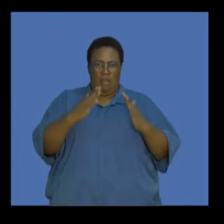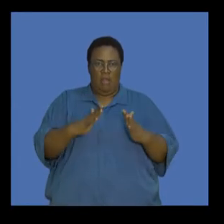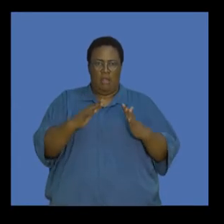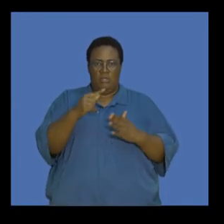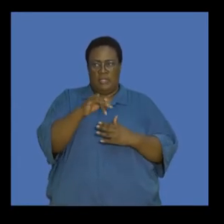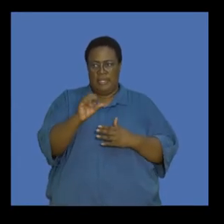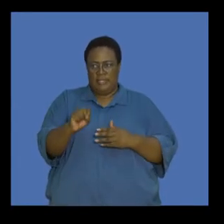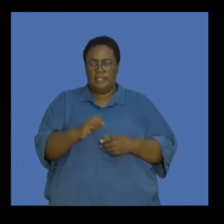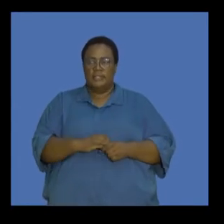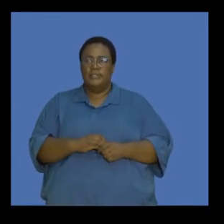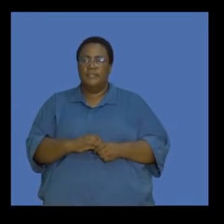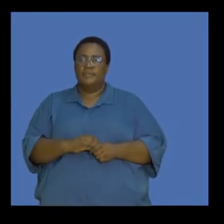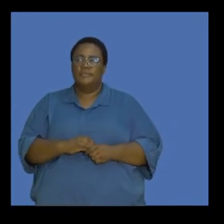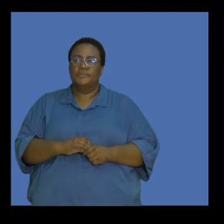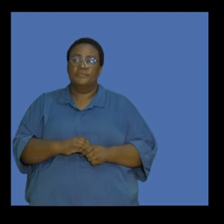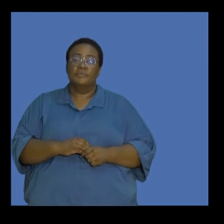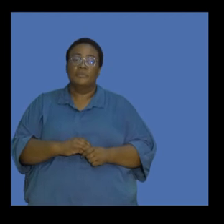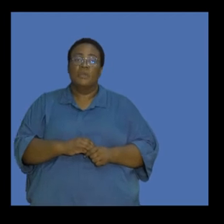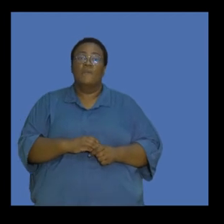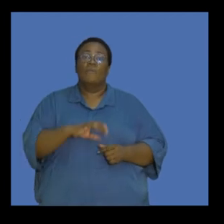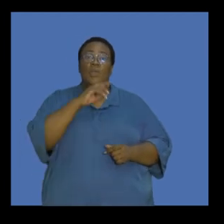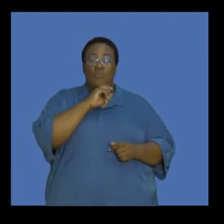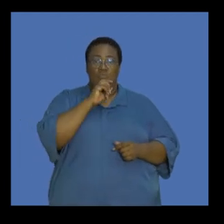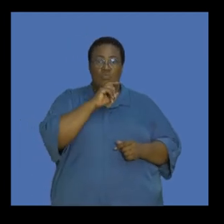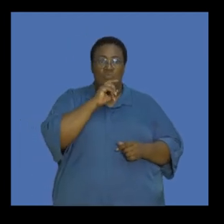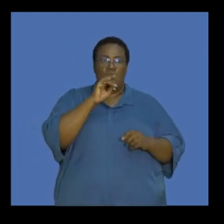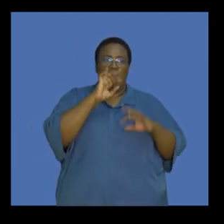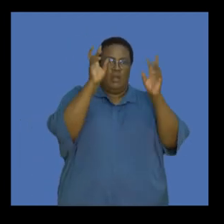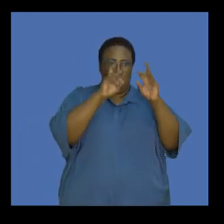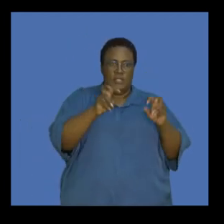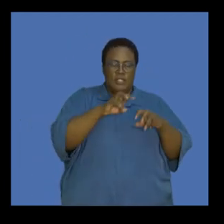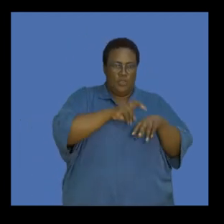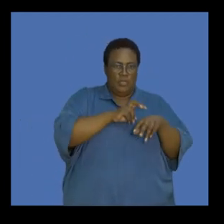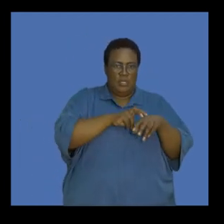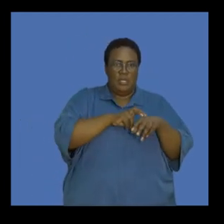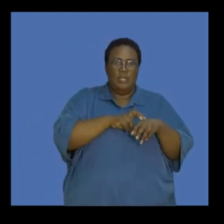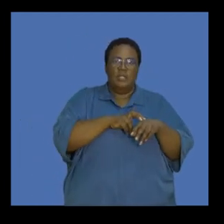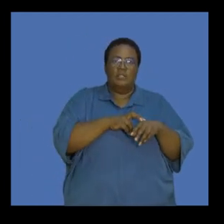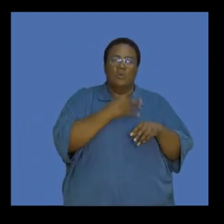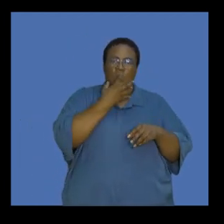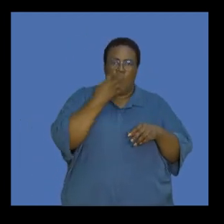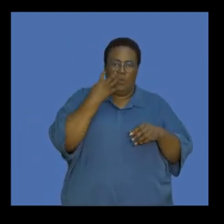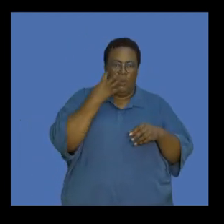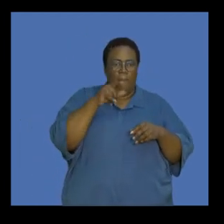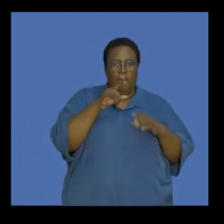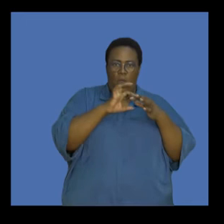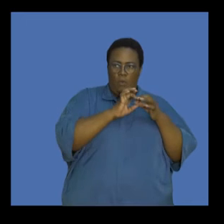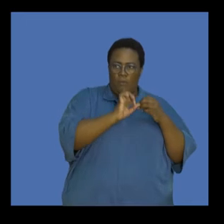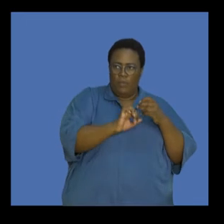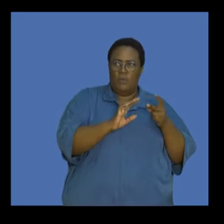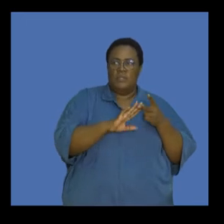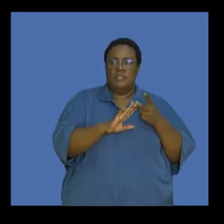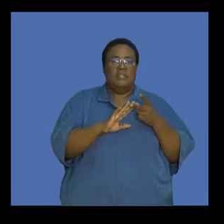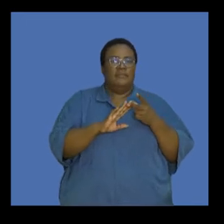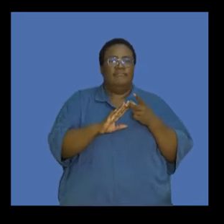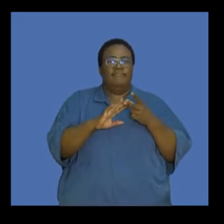Your carbon footprint mainly depends on the following. The amount of energy you use to heat your home, the use of electricity and